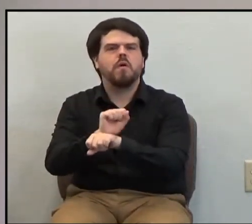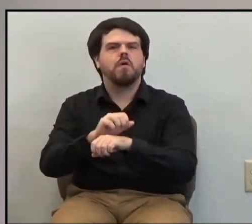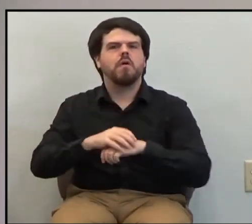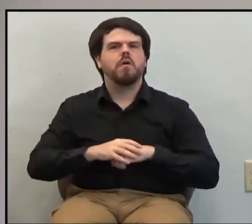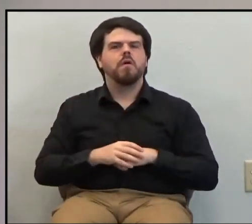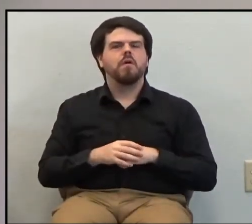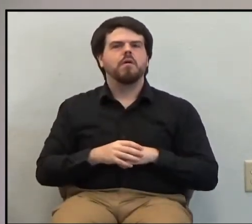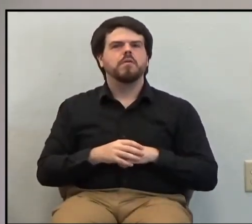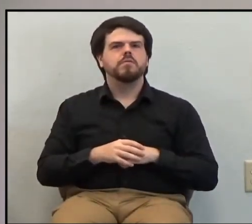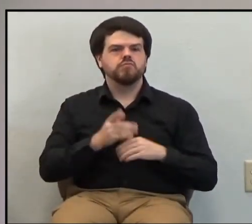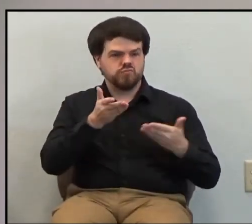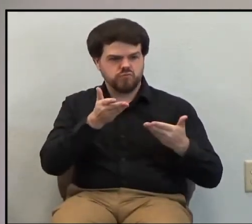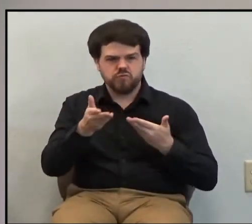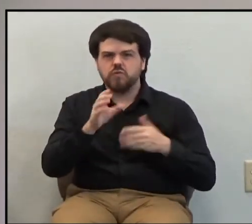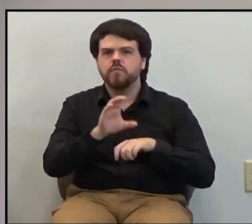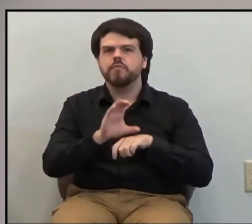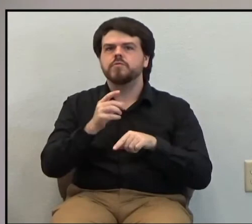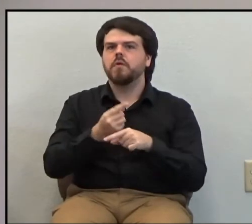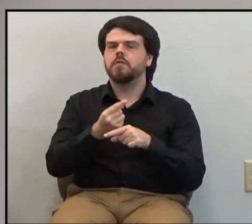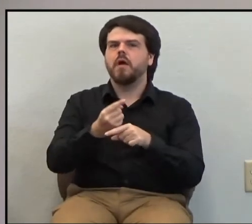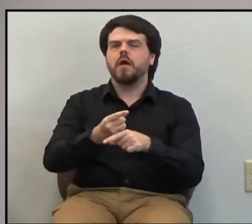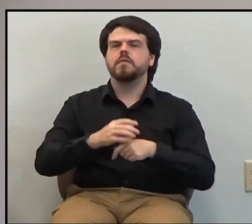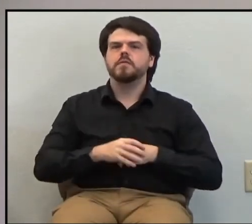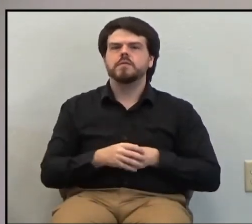to serve the church faithfully.